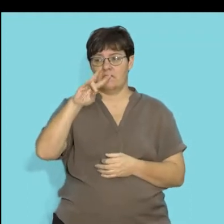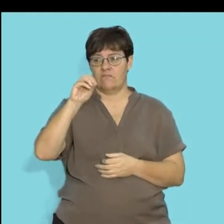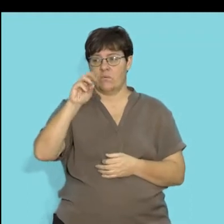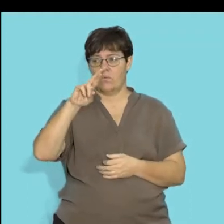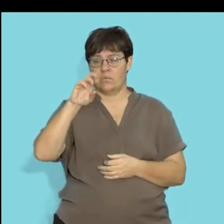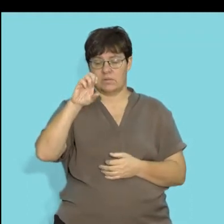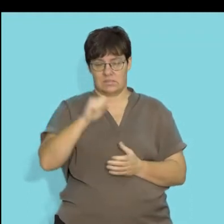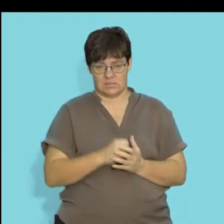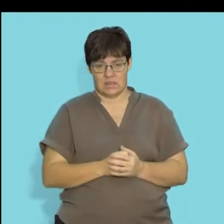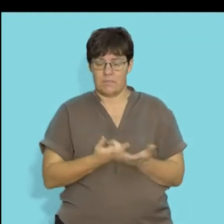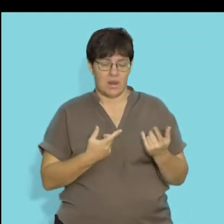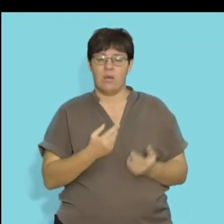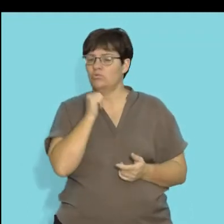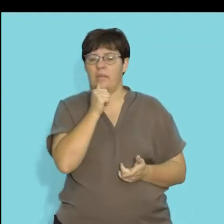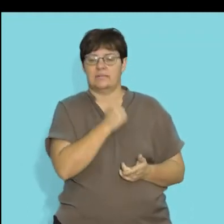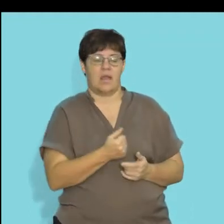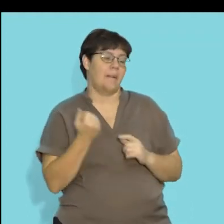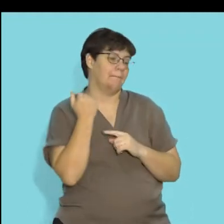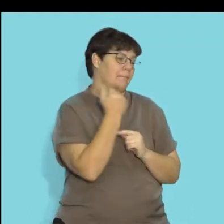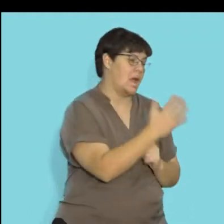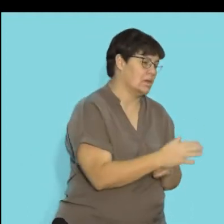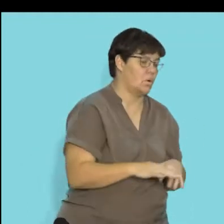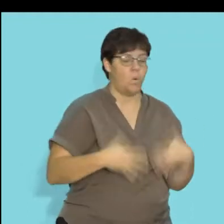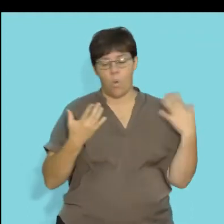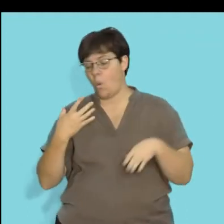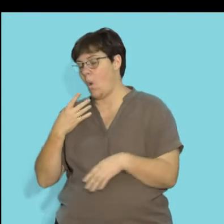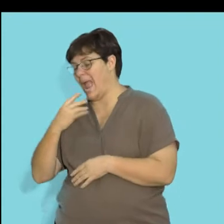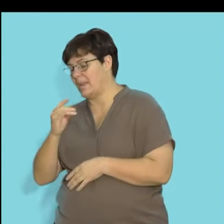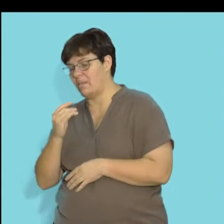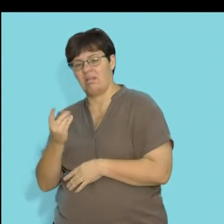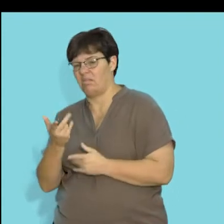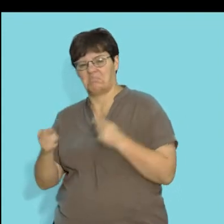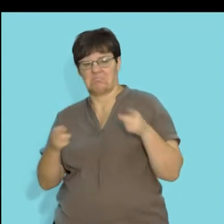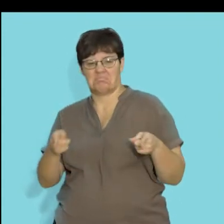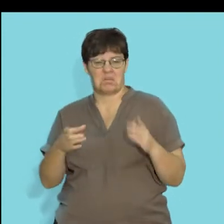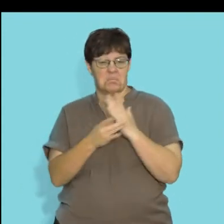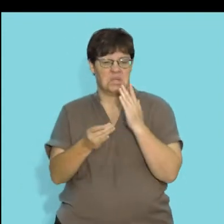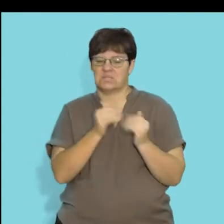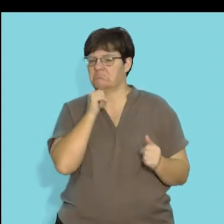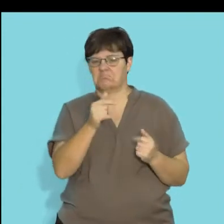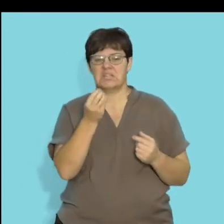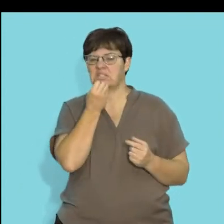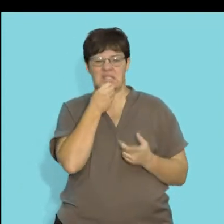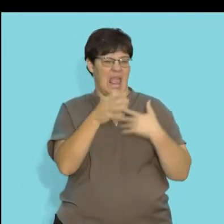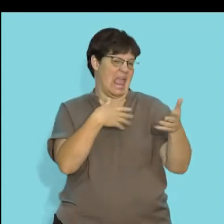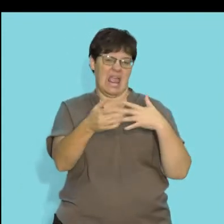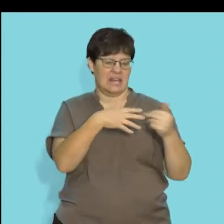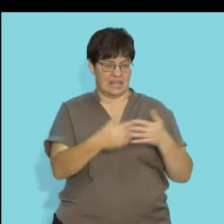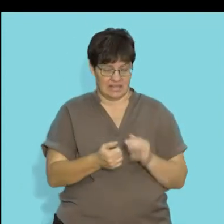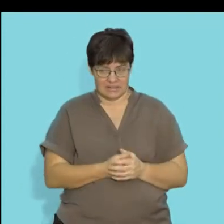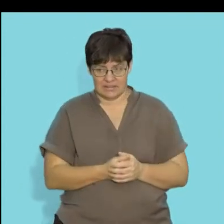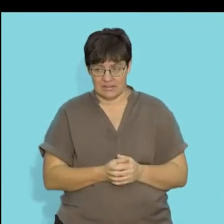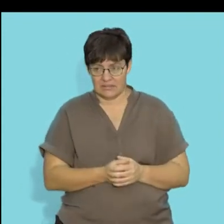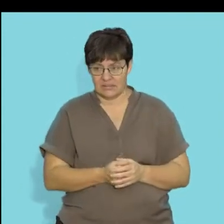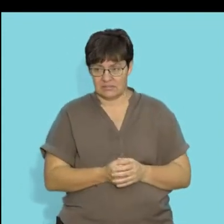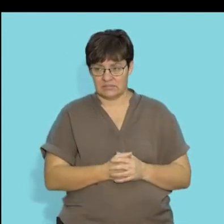heterotrophs that consume both plant as well as animal material. So, they're able to produce, consume autotrophs